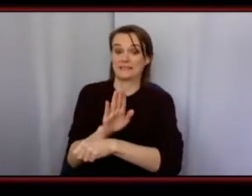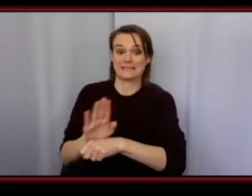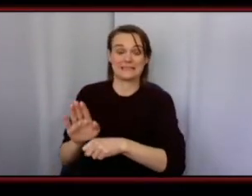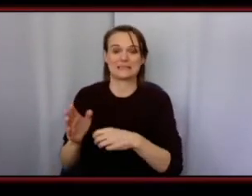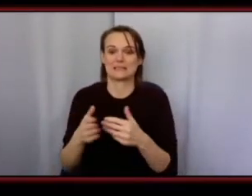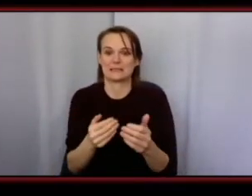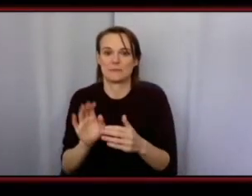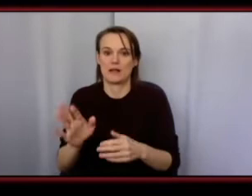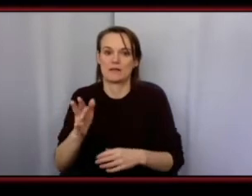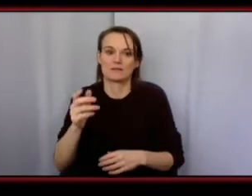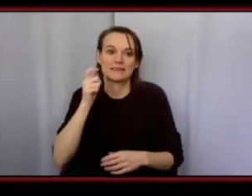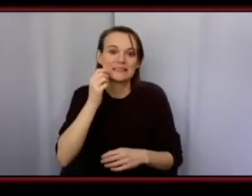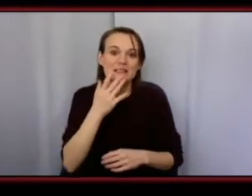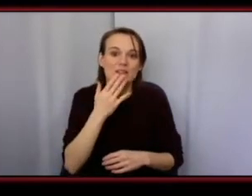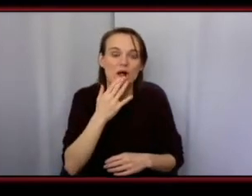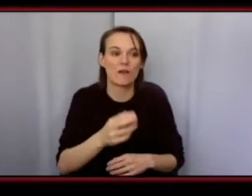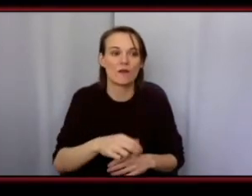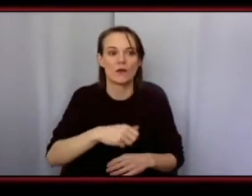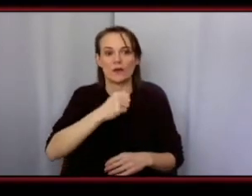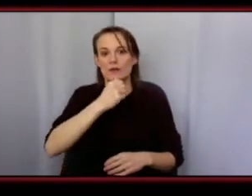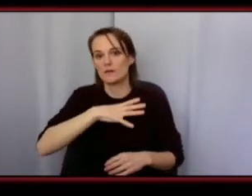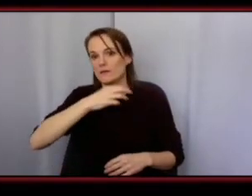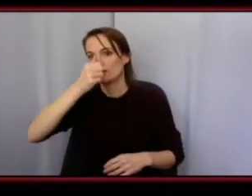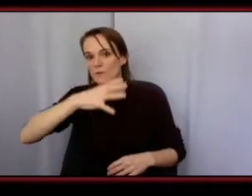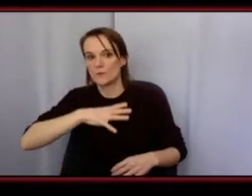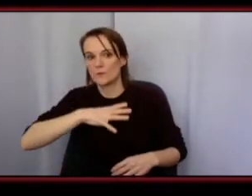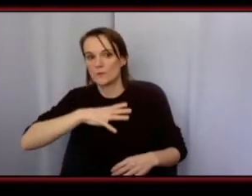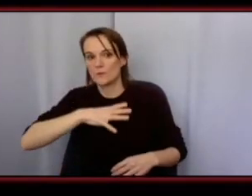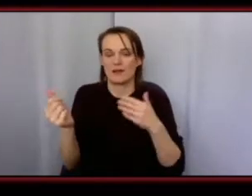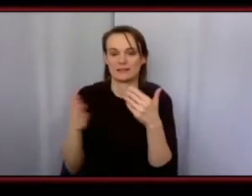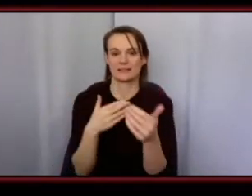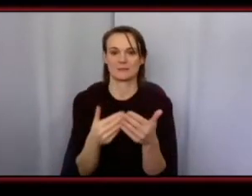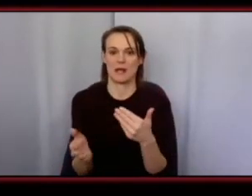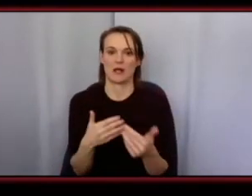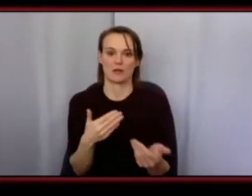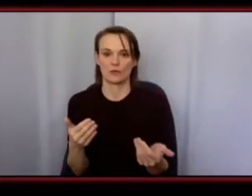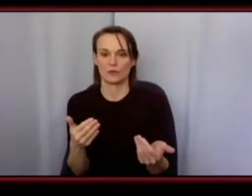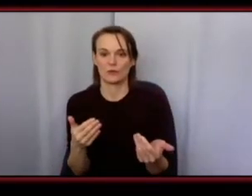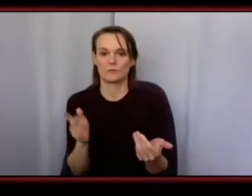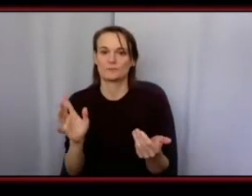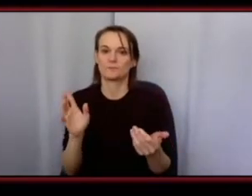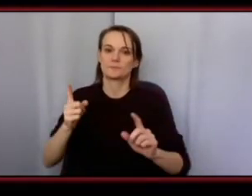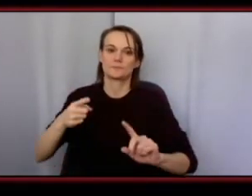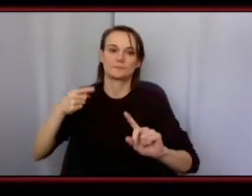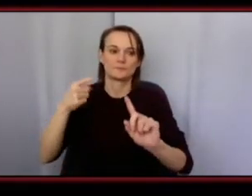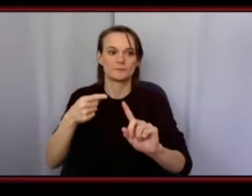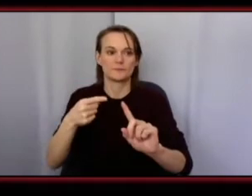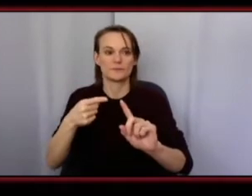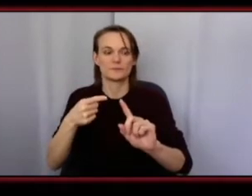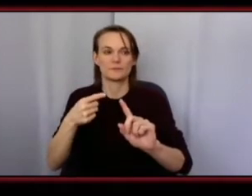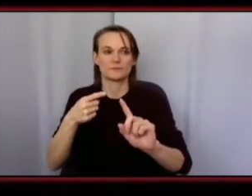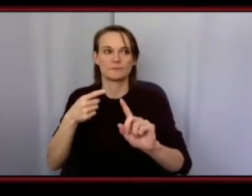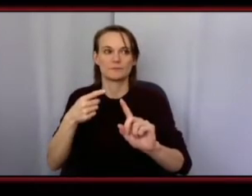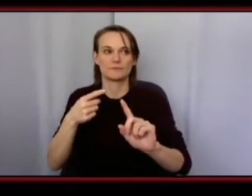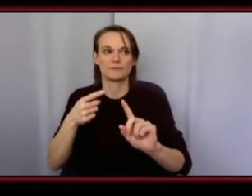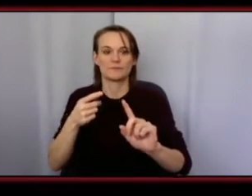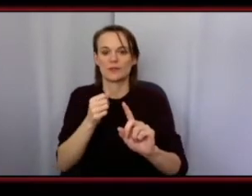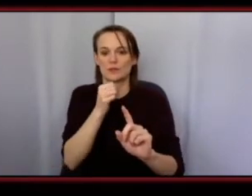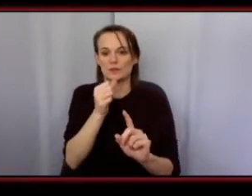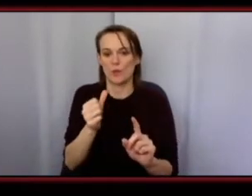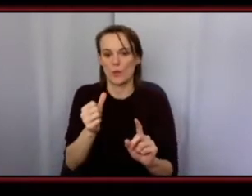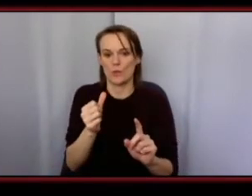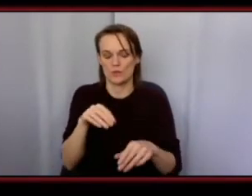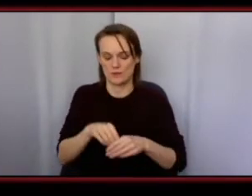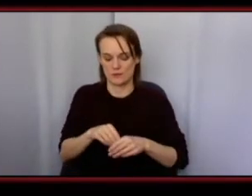color of your skin or your gender how you identify that should never be a reason for dismissing your